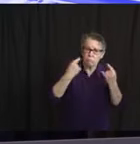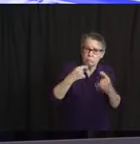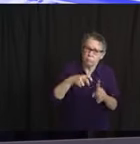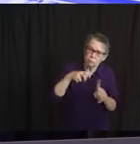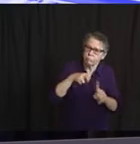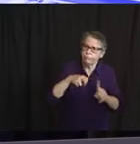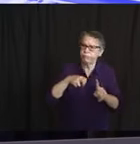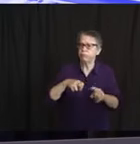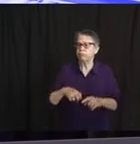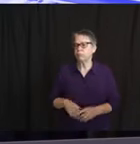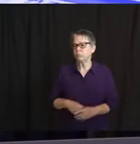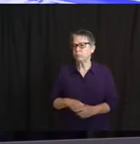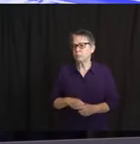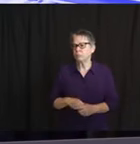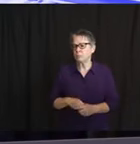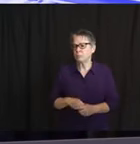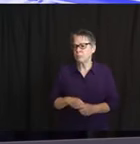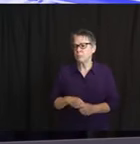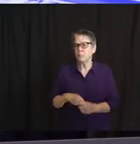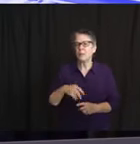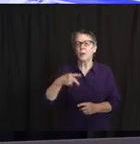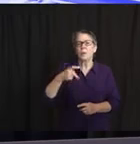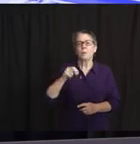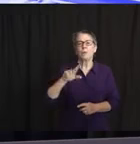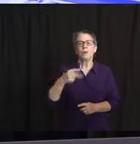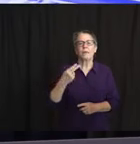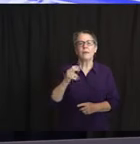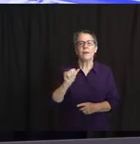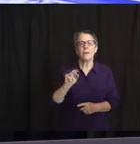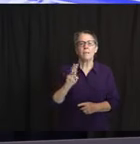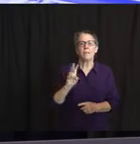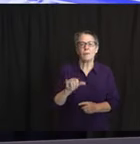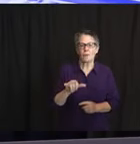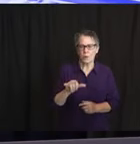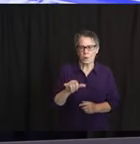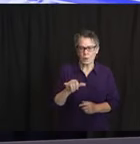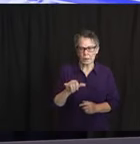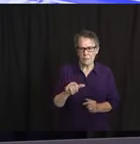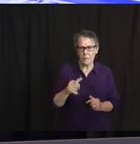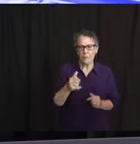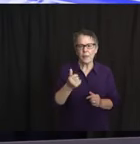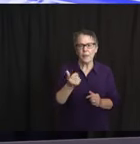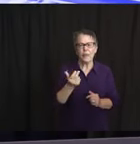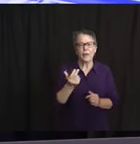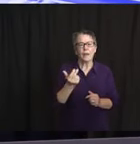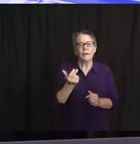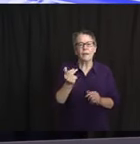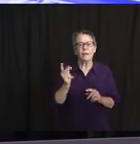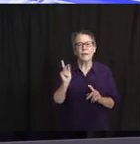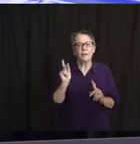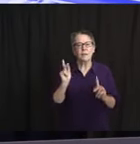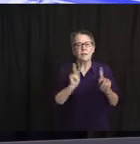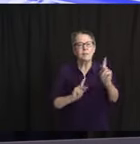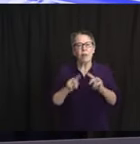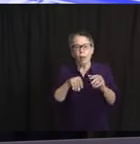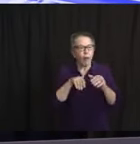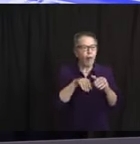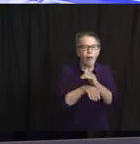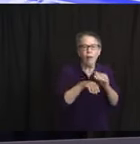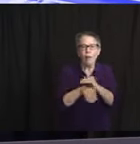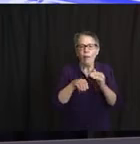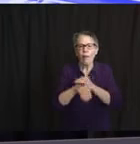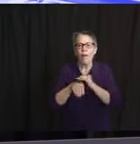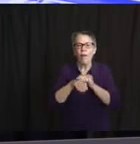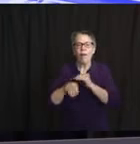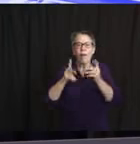a closed barbershop. In Plainfield, four subjects were charged for EO violations failing to